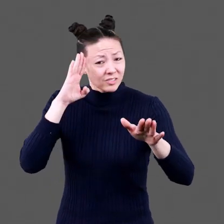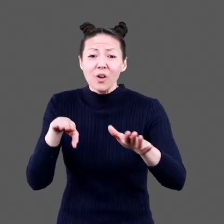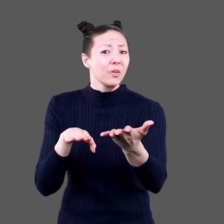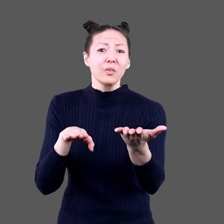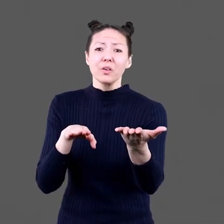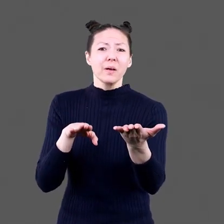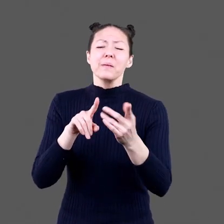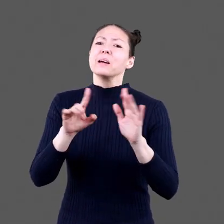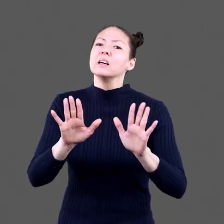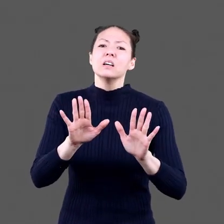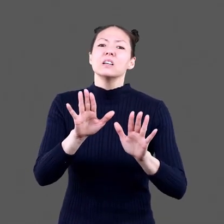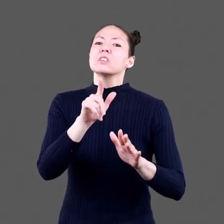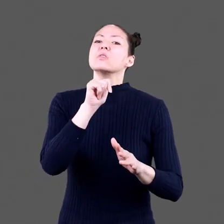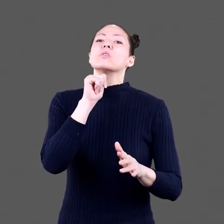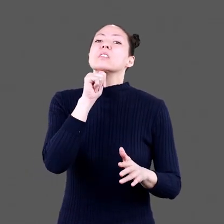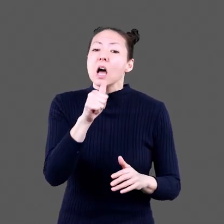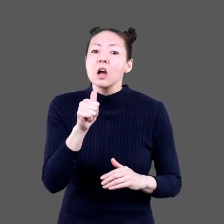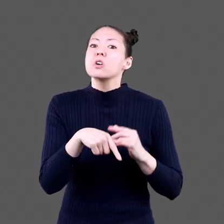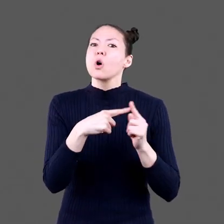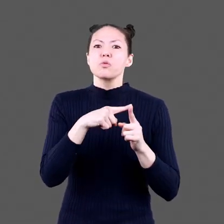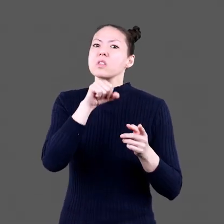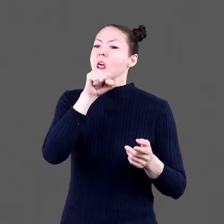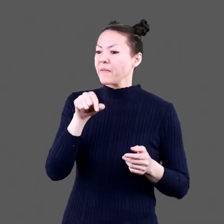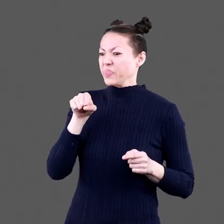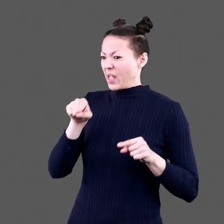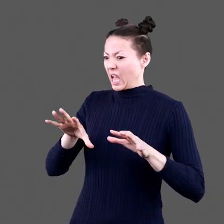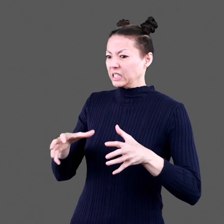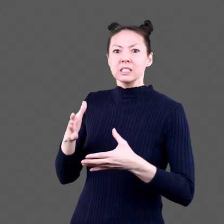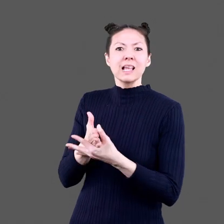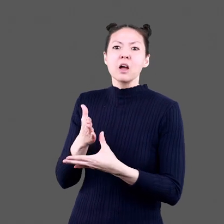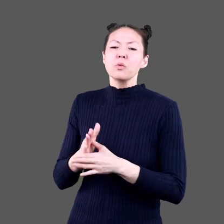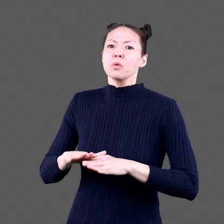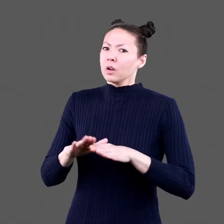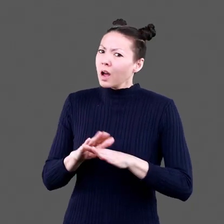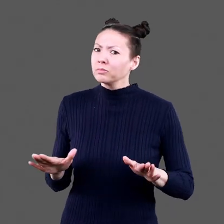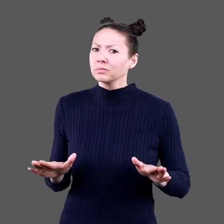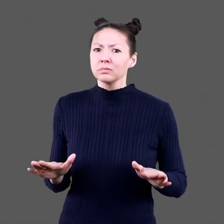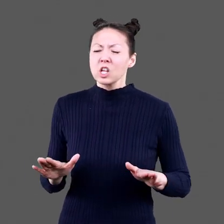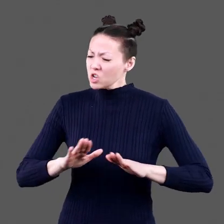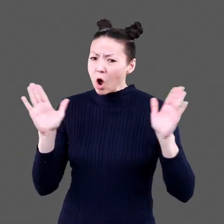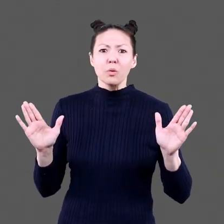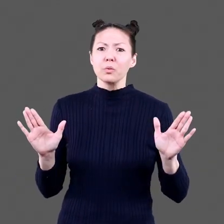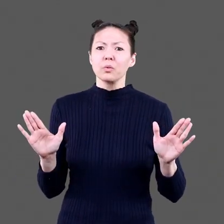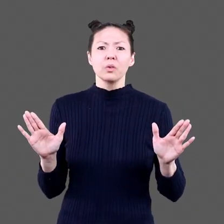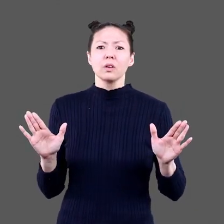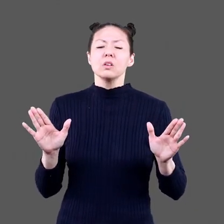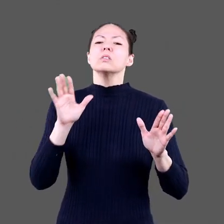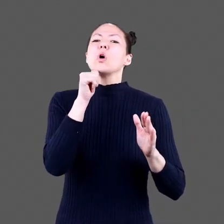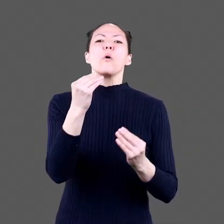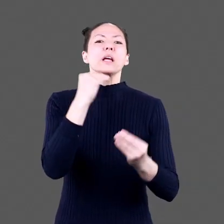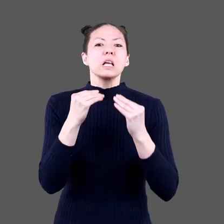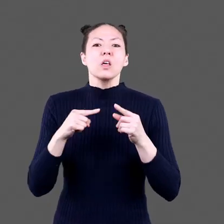love tacos, dragons But you're not going to love those tacos!